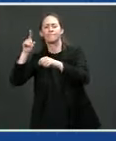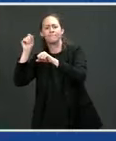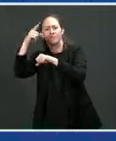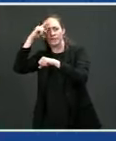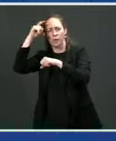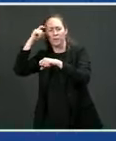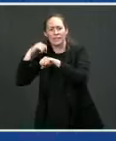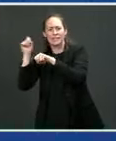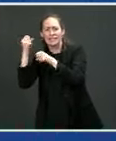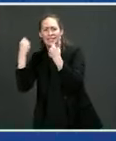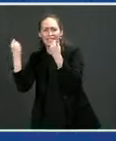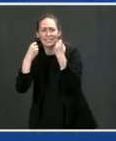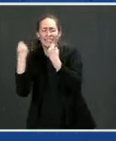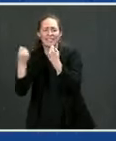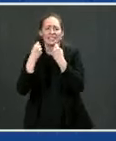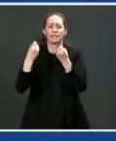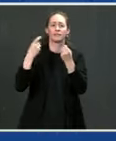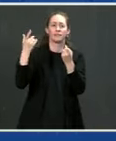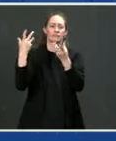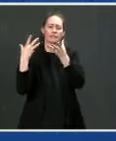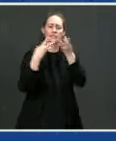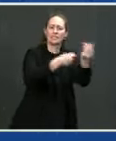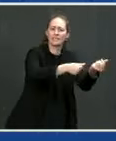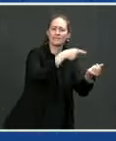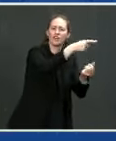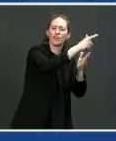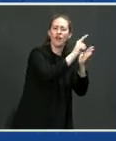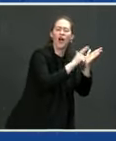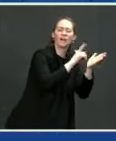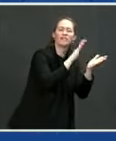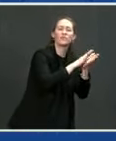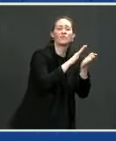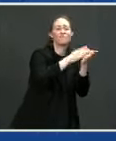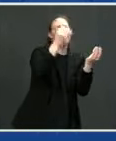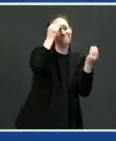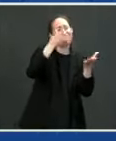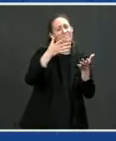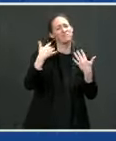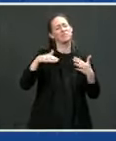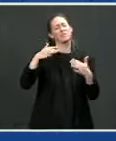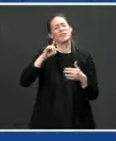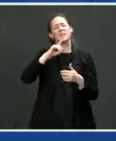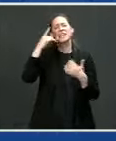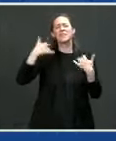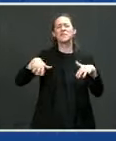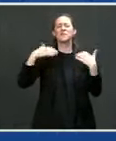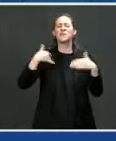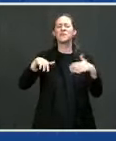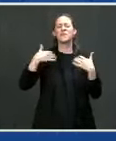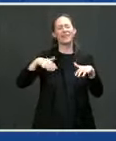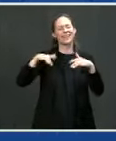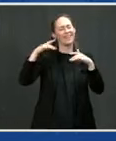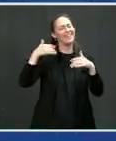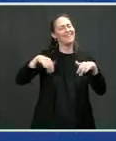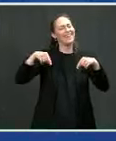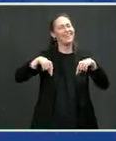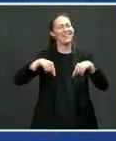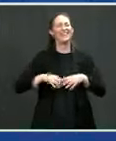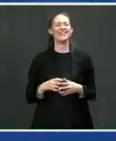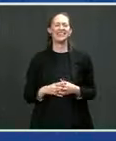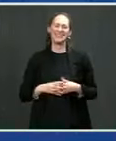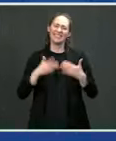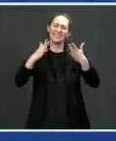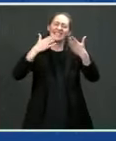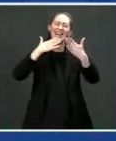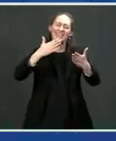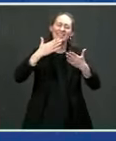That's how I got money to get through law school at Syracuse. A lot of snow, though. great. A lot of snow. Well, that's great. Nice seeing you all.